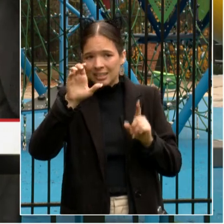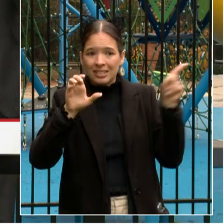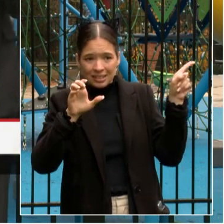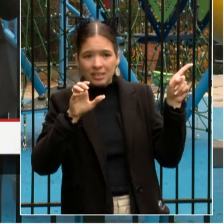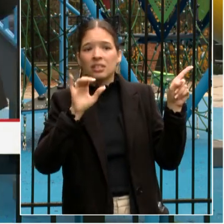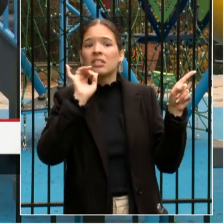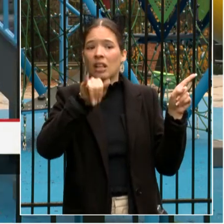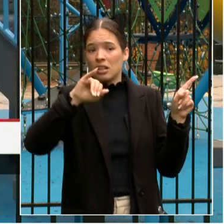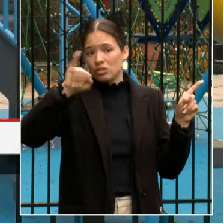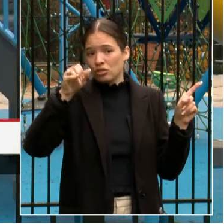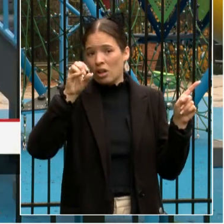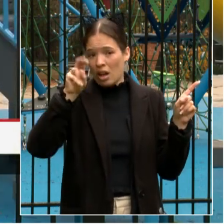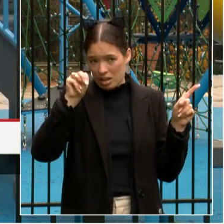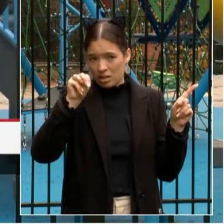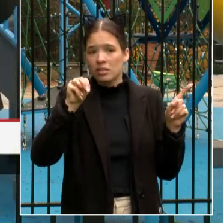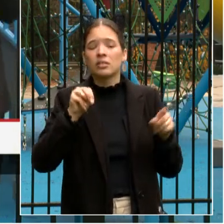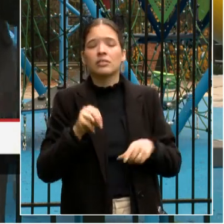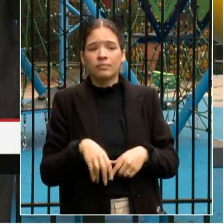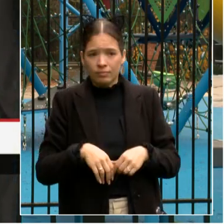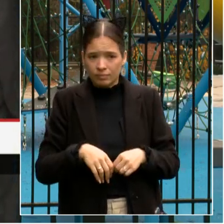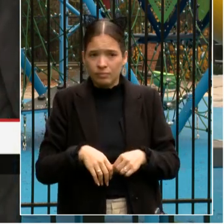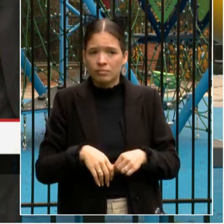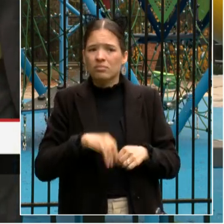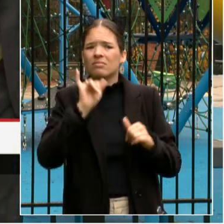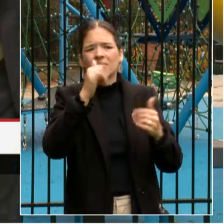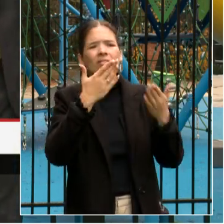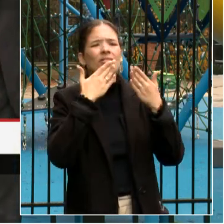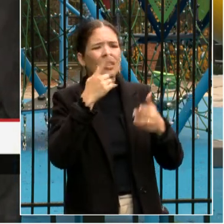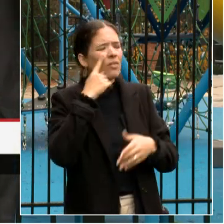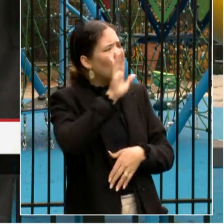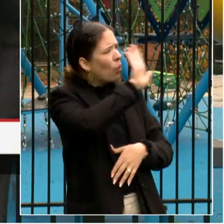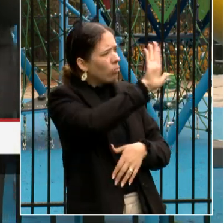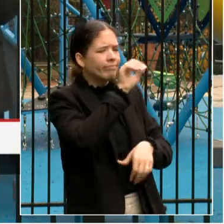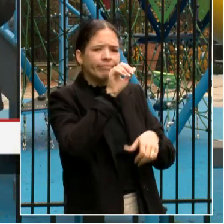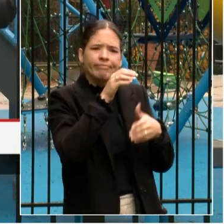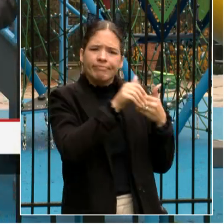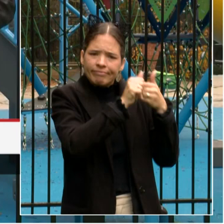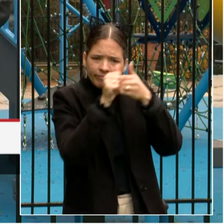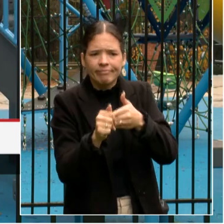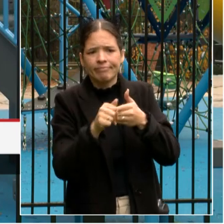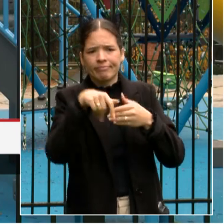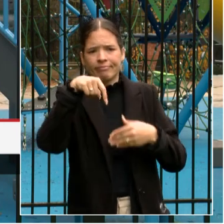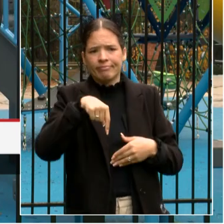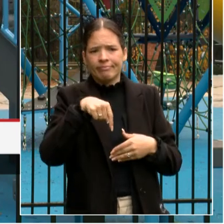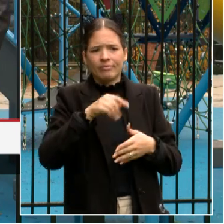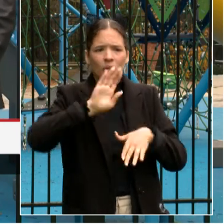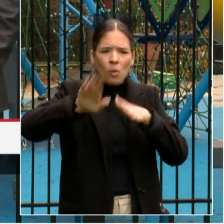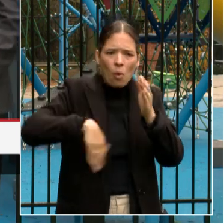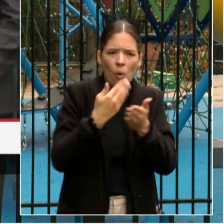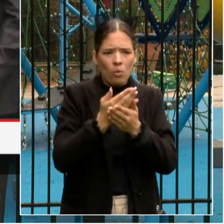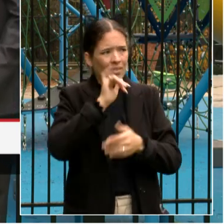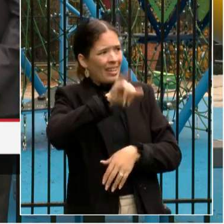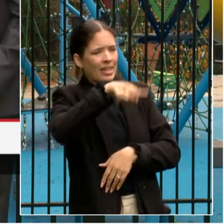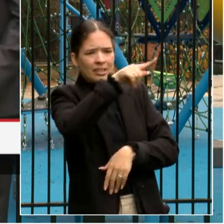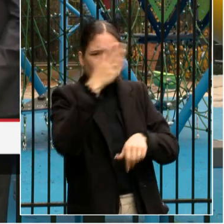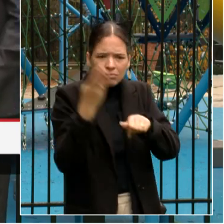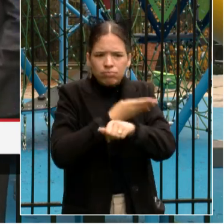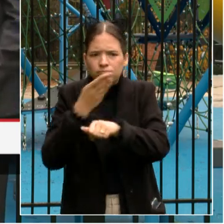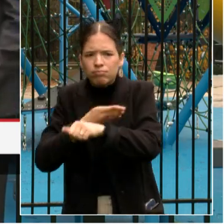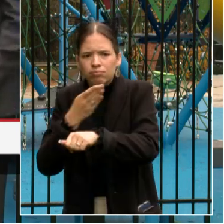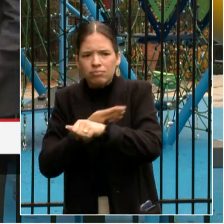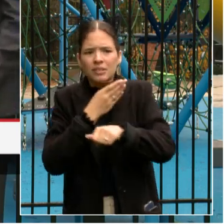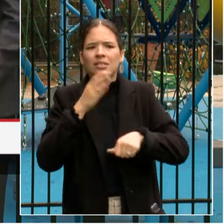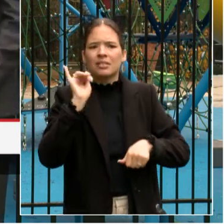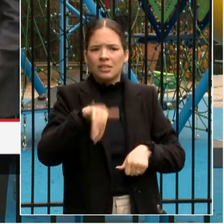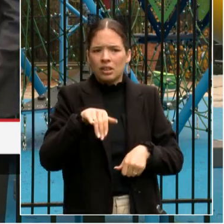Adams. Thank you, Jason, for your leadership to deliver this renovated turf field. So